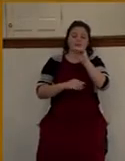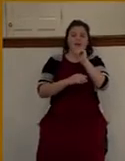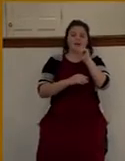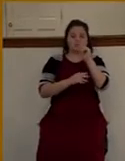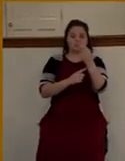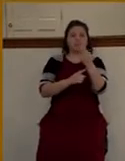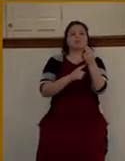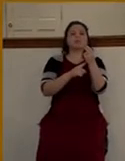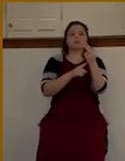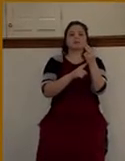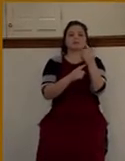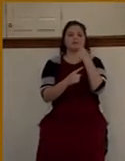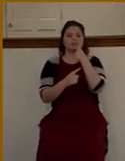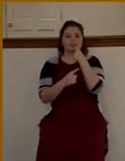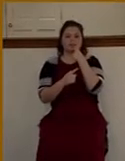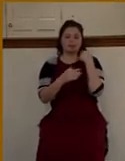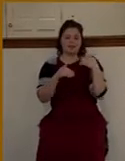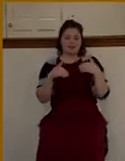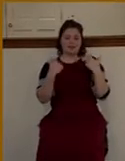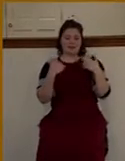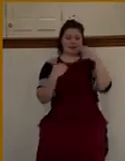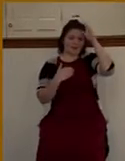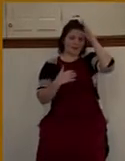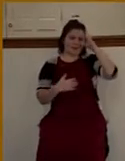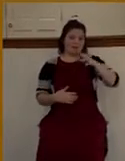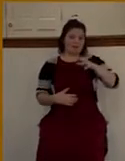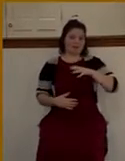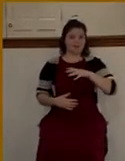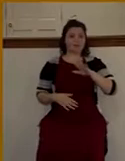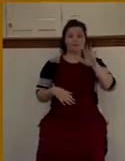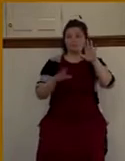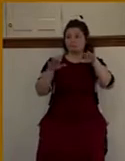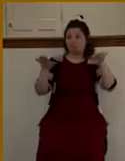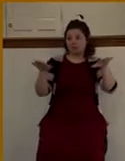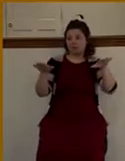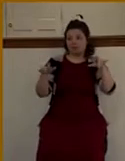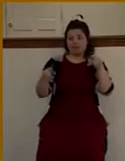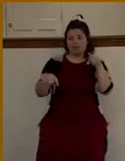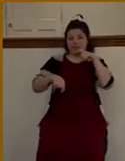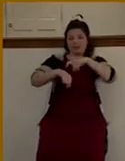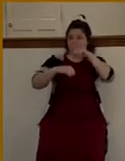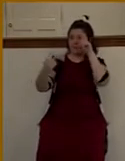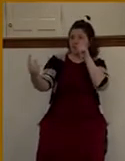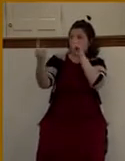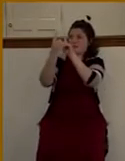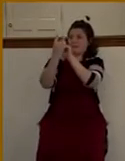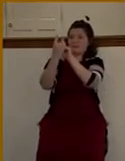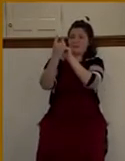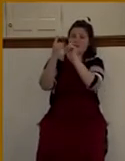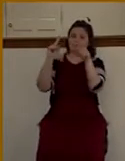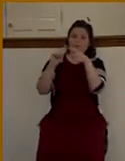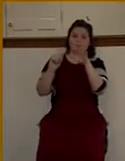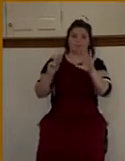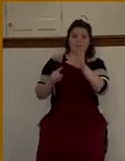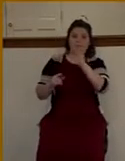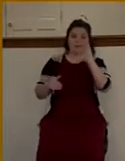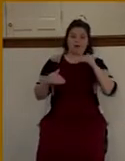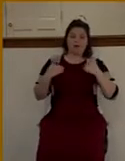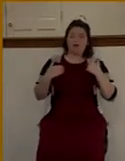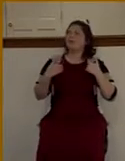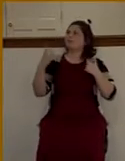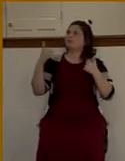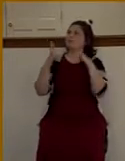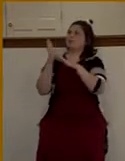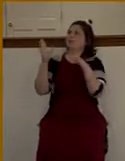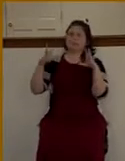young man. Let me tell you, the time to come to Jesus is when you're young. Now God will take you at any time. But I tell